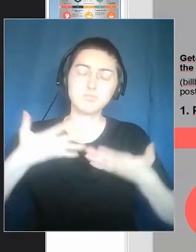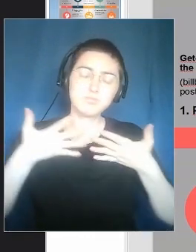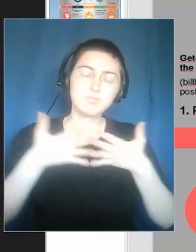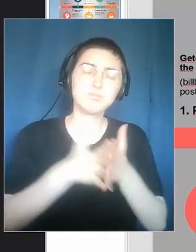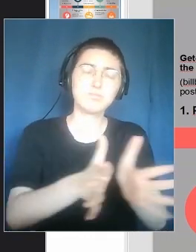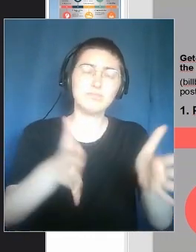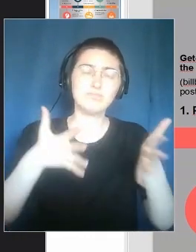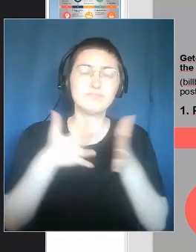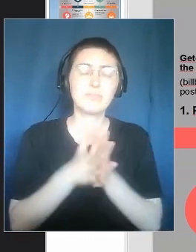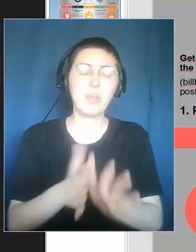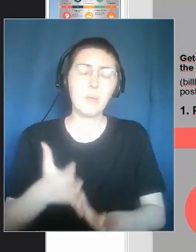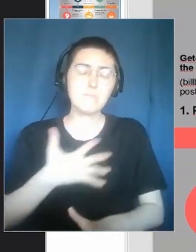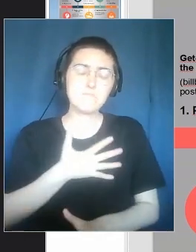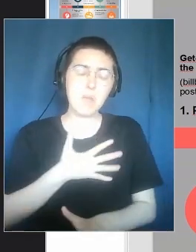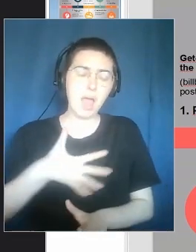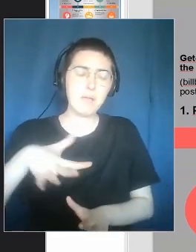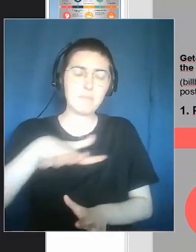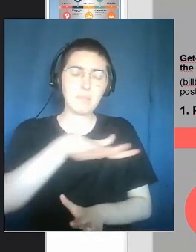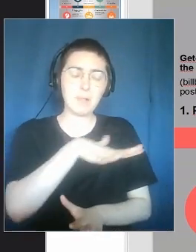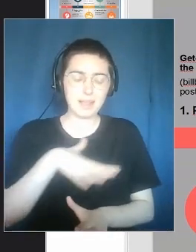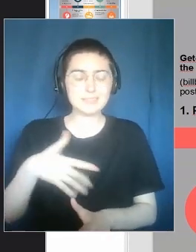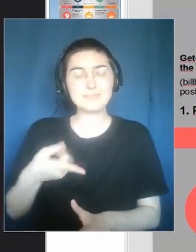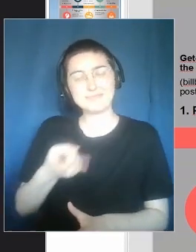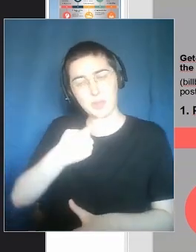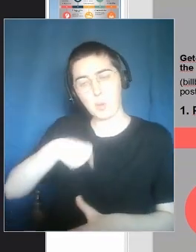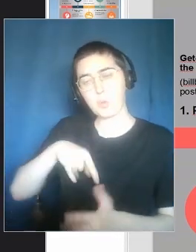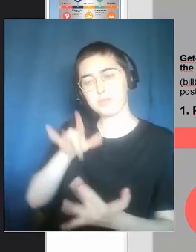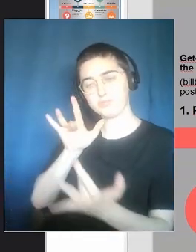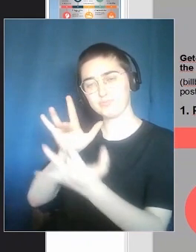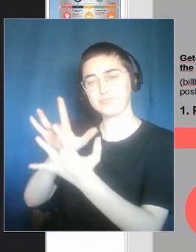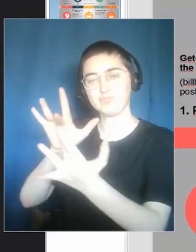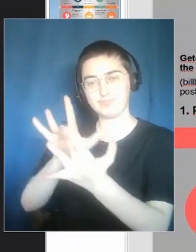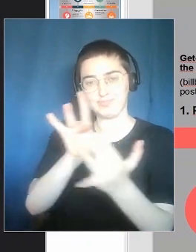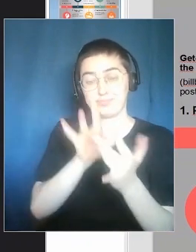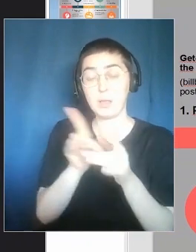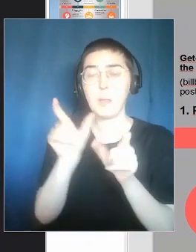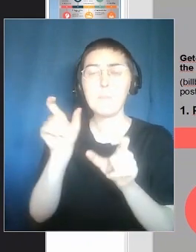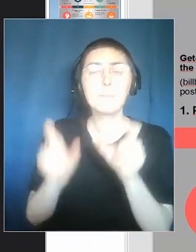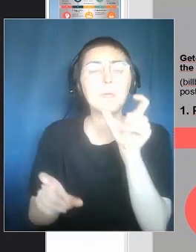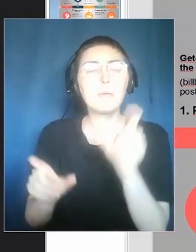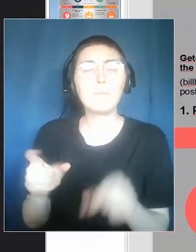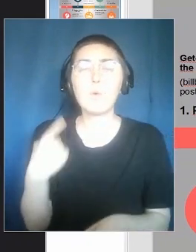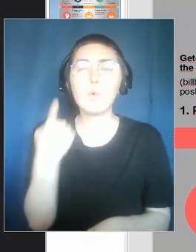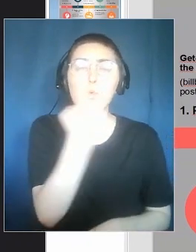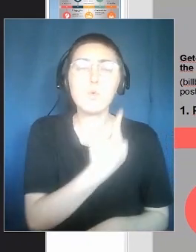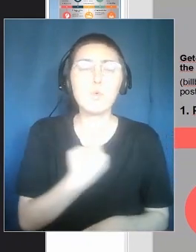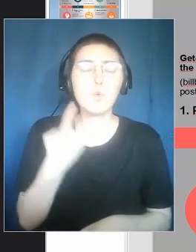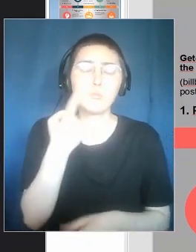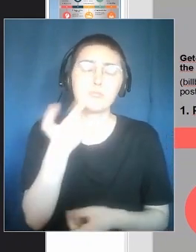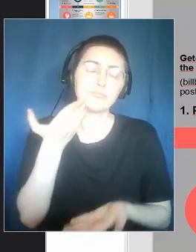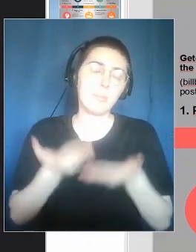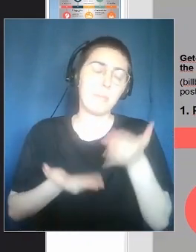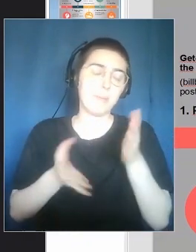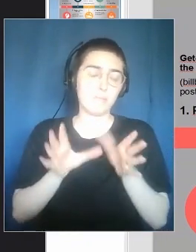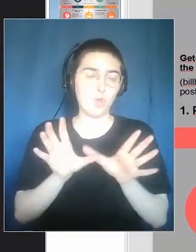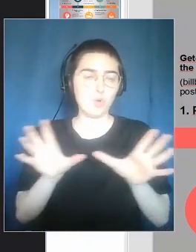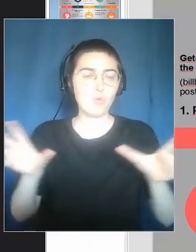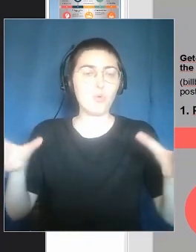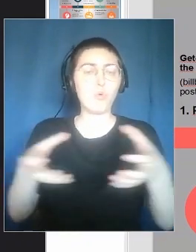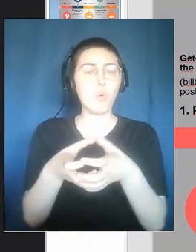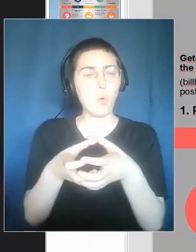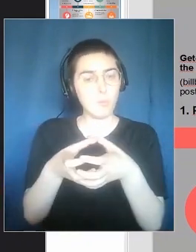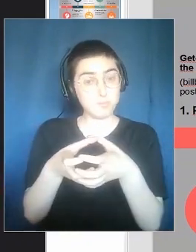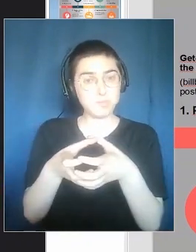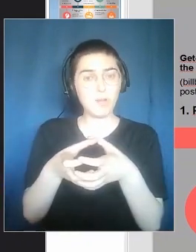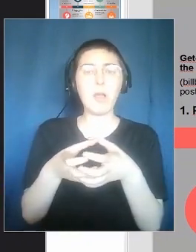of their places. Who are they? Well, it depends. Sometimes groups of